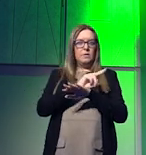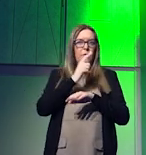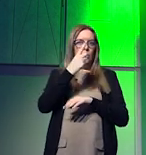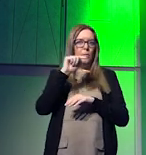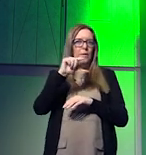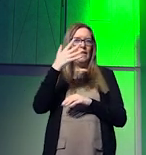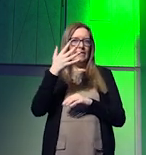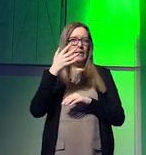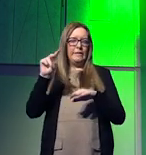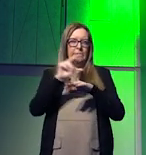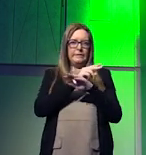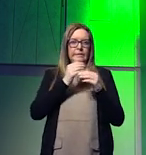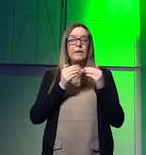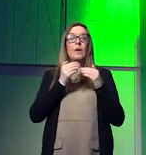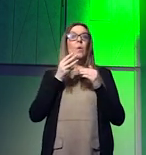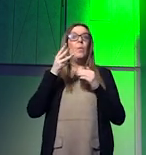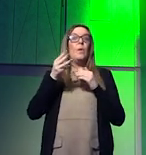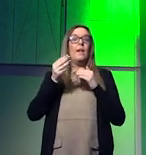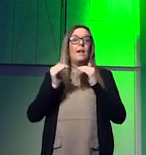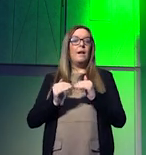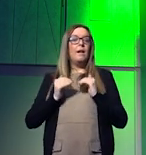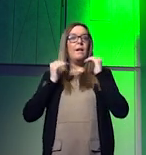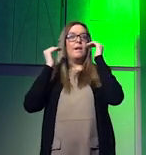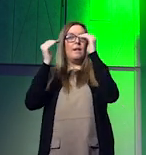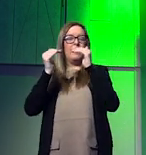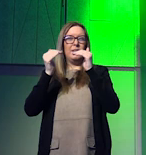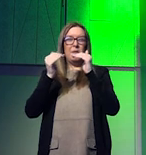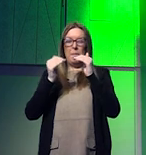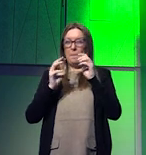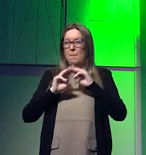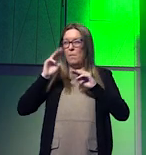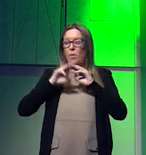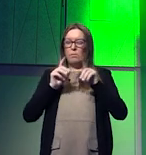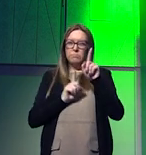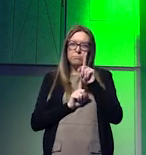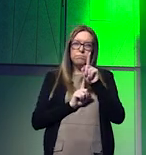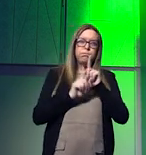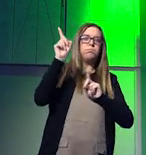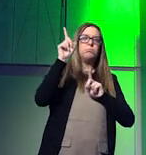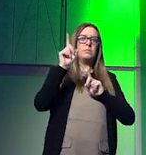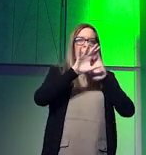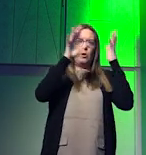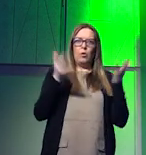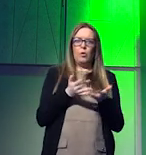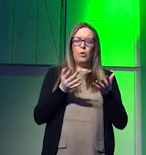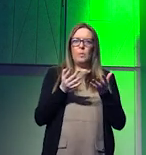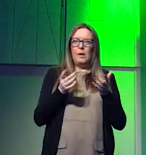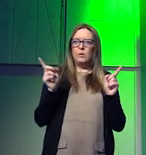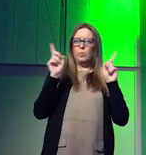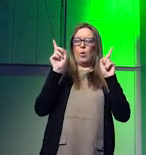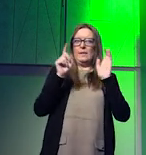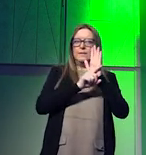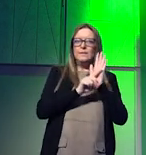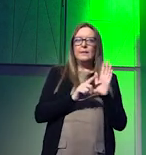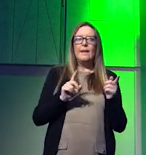threshold we're actually accelerating towards an exponential rate of global warming and that we may reach the two degree